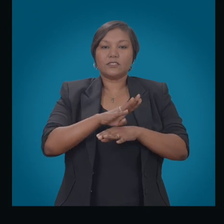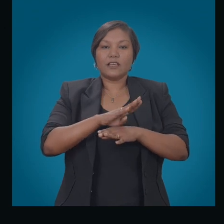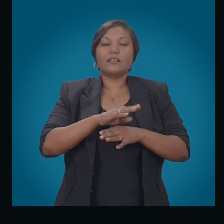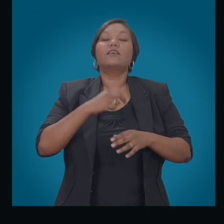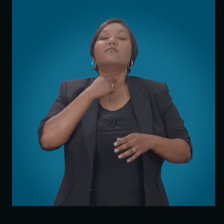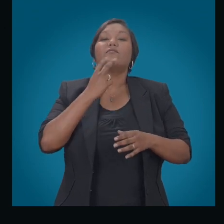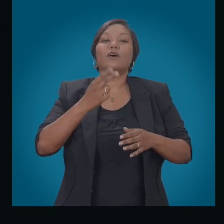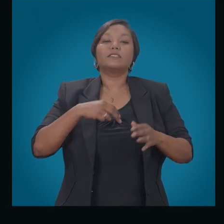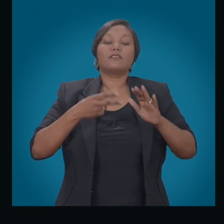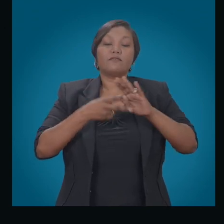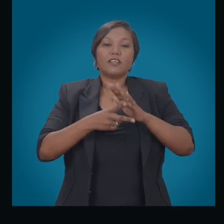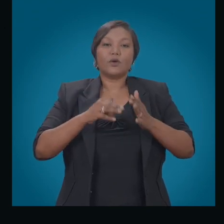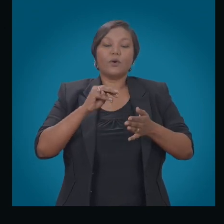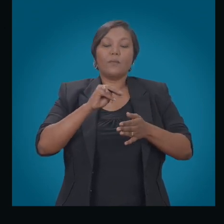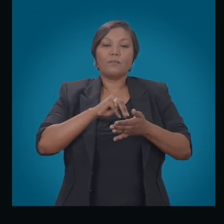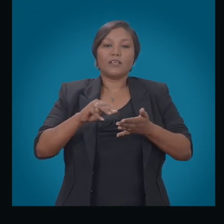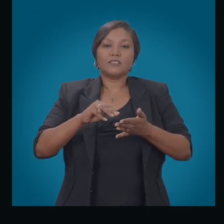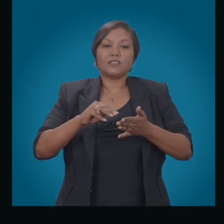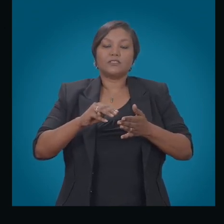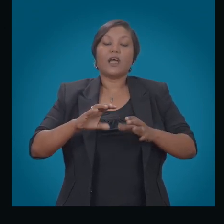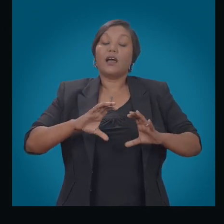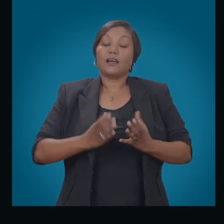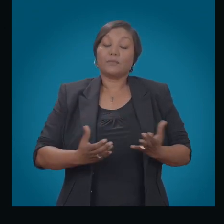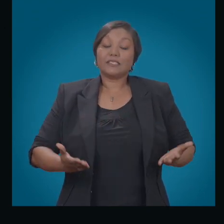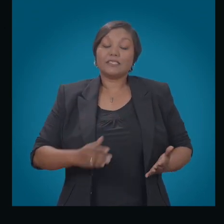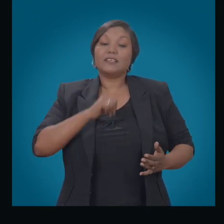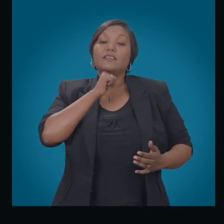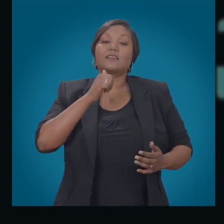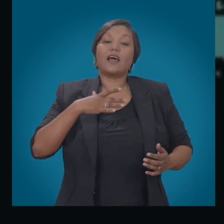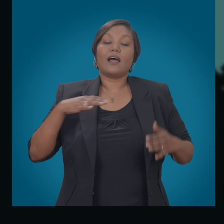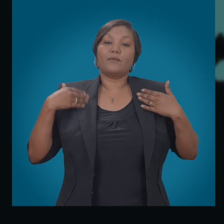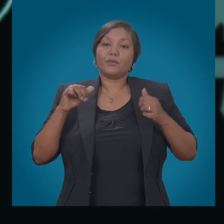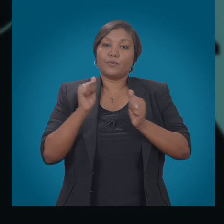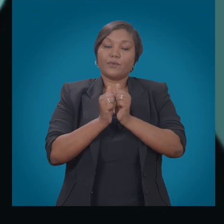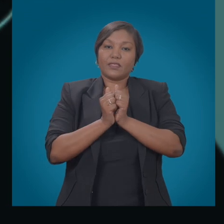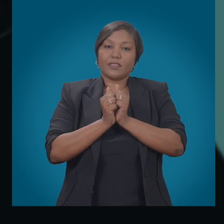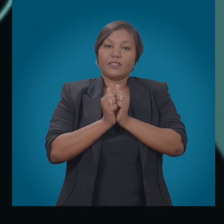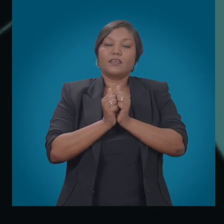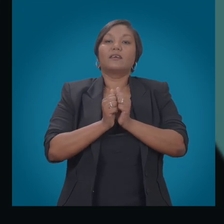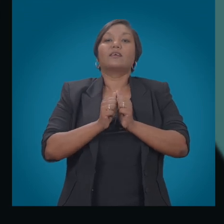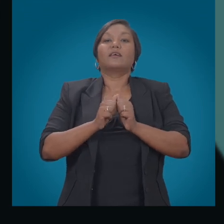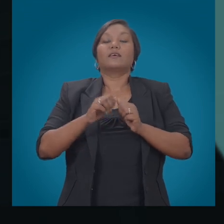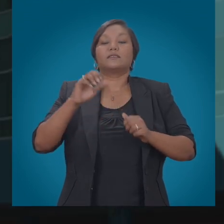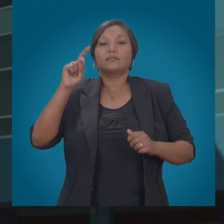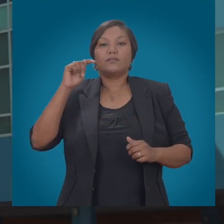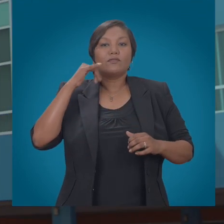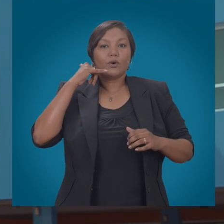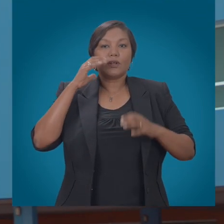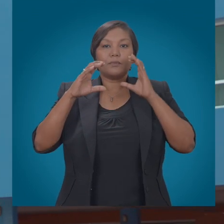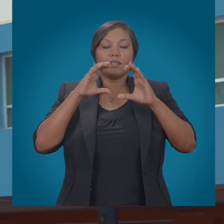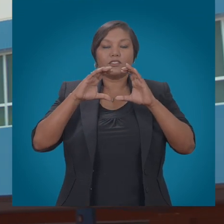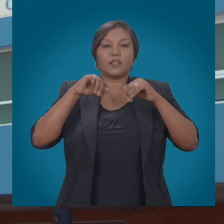messaging to an insatiable market has left traditional telecoms service providers out in the cold. Consequently, the Telecommunications